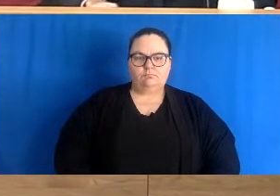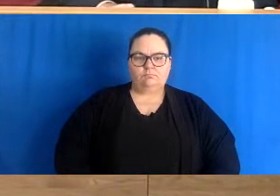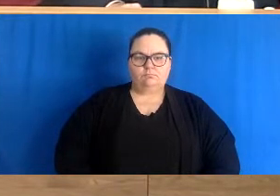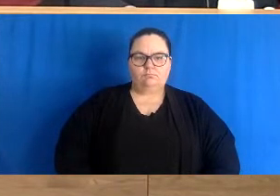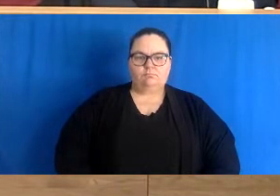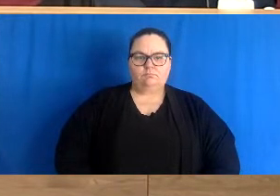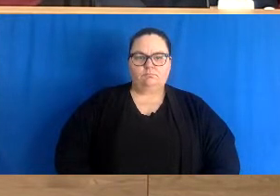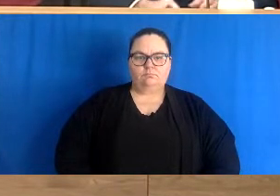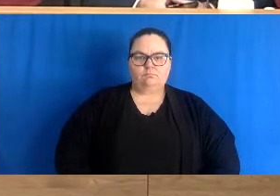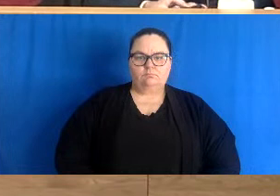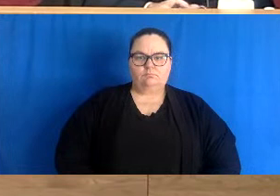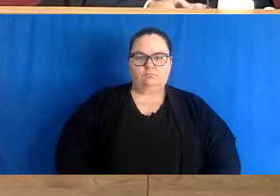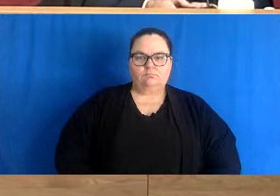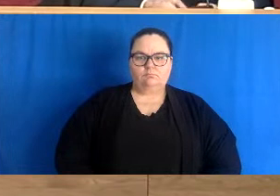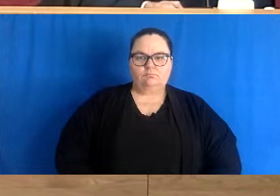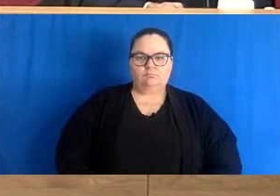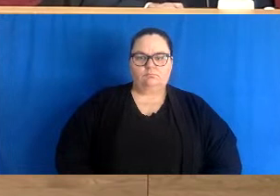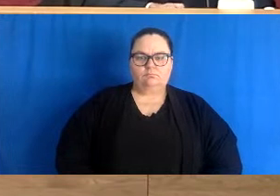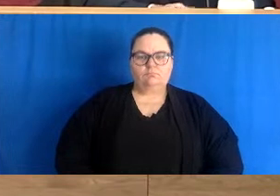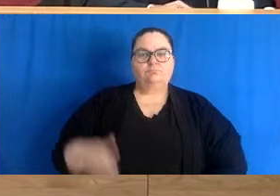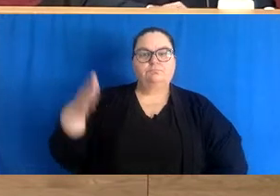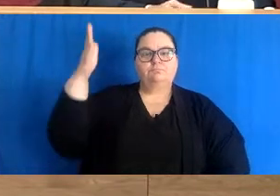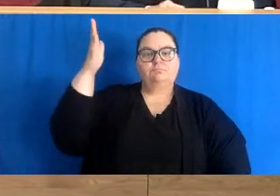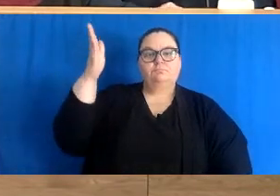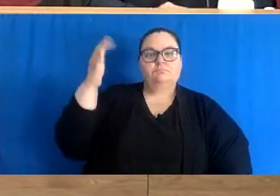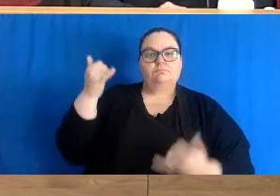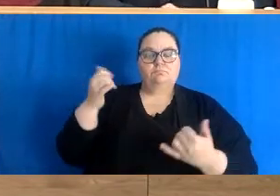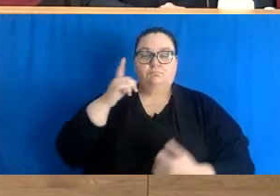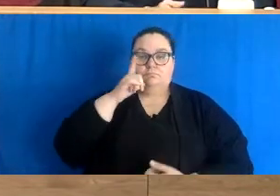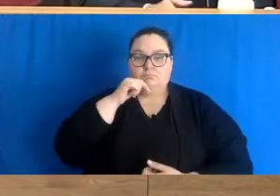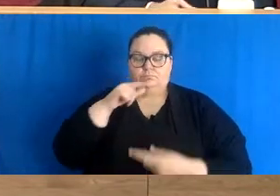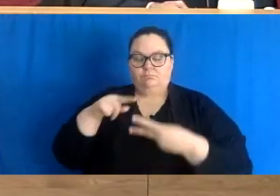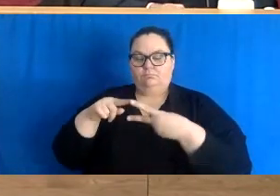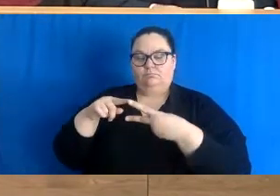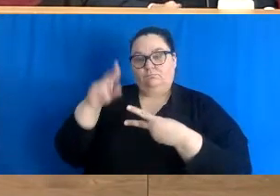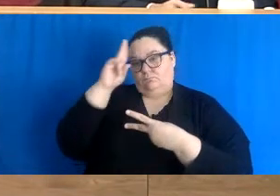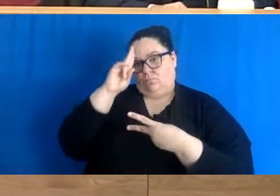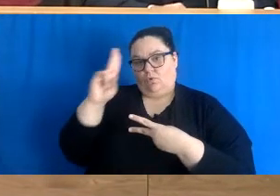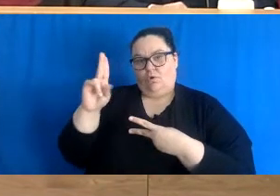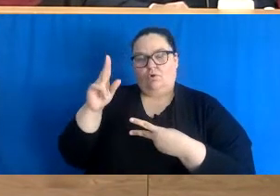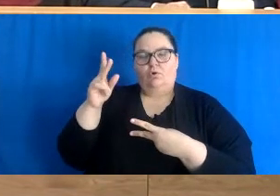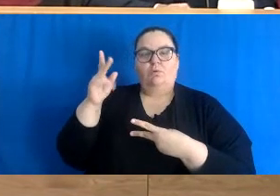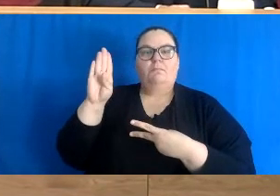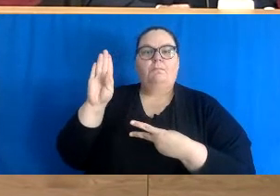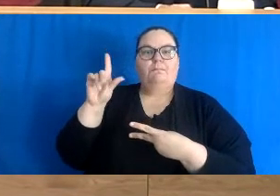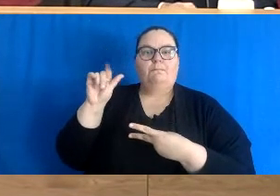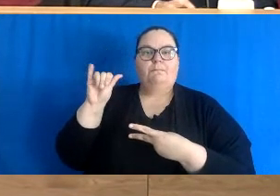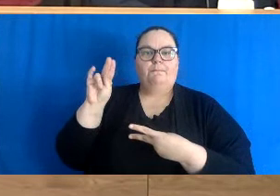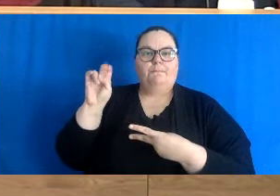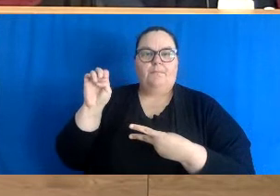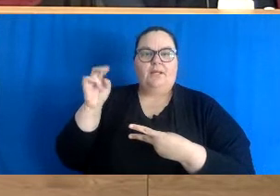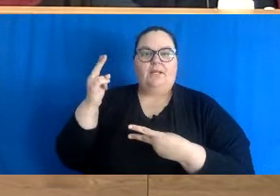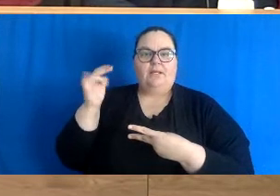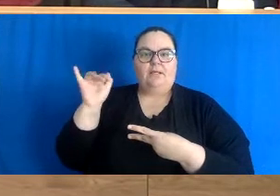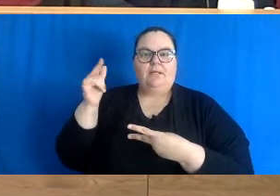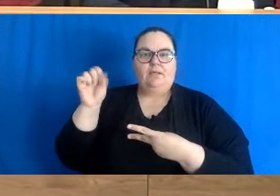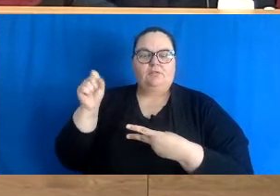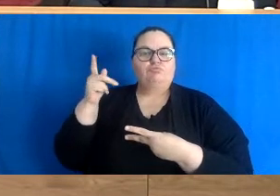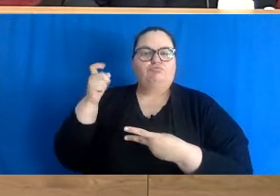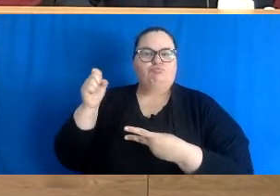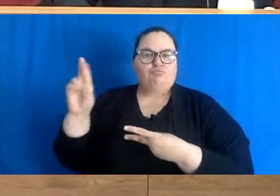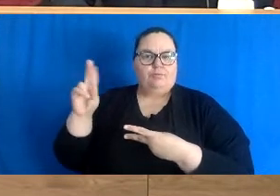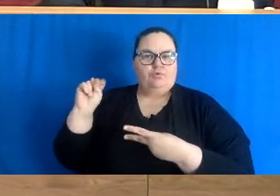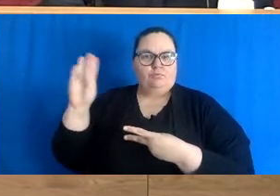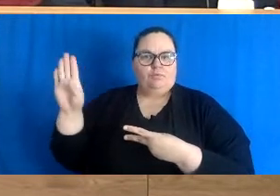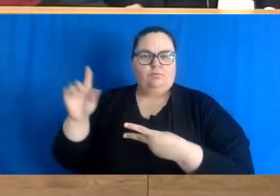the Premier. The Honourable Blaine Higgs, Premier of New Brunswick, and Dr. Jennifer Russell,